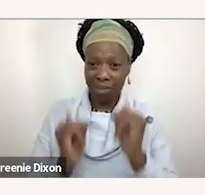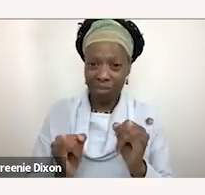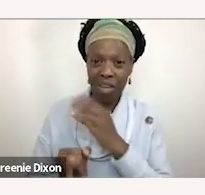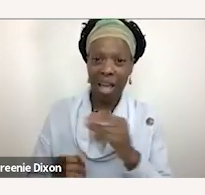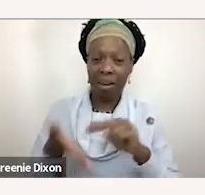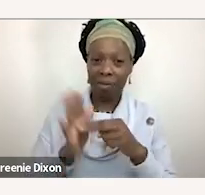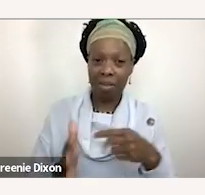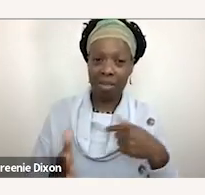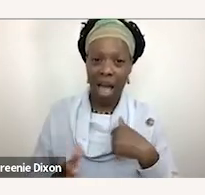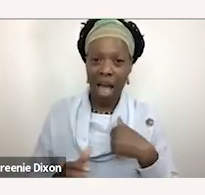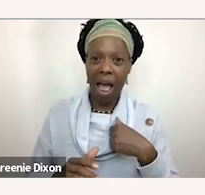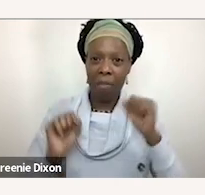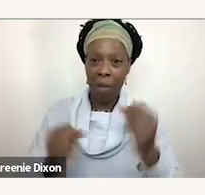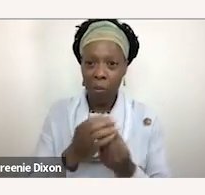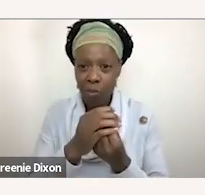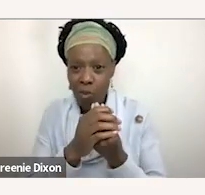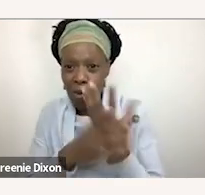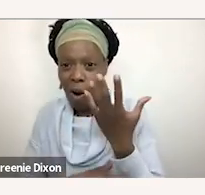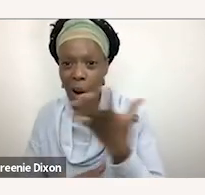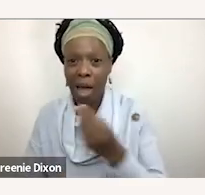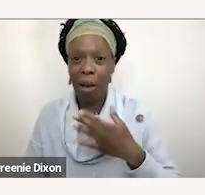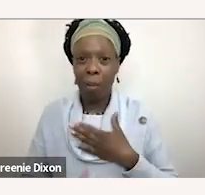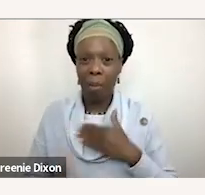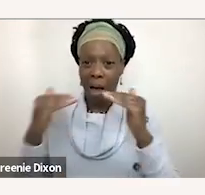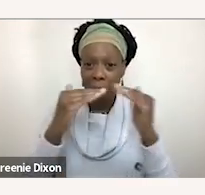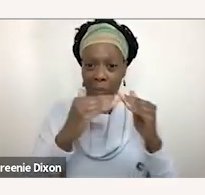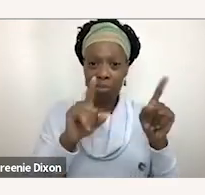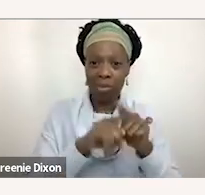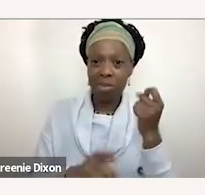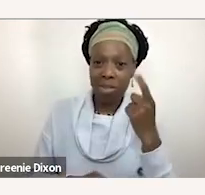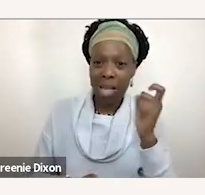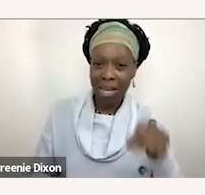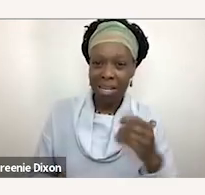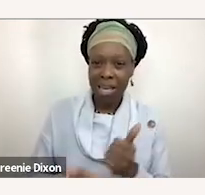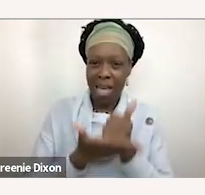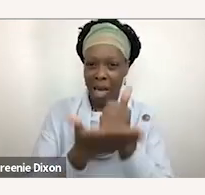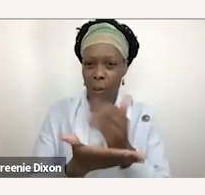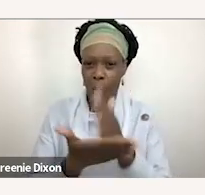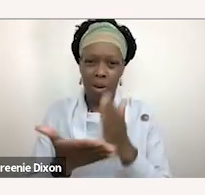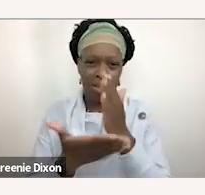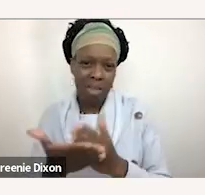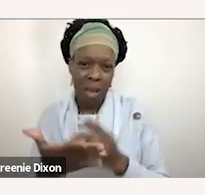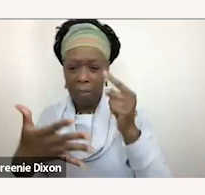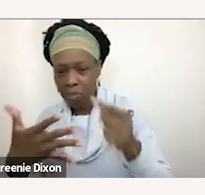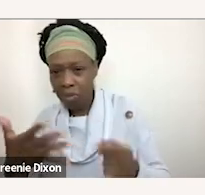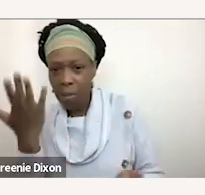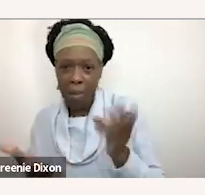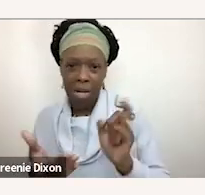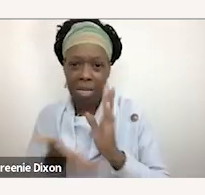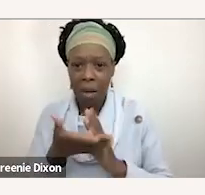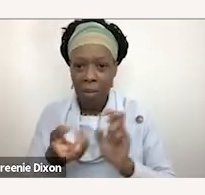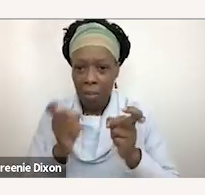i i am growing and that my peers understand that i need help doing these certain things or i need these modifications and accommodations